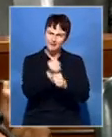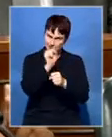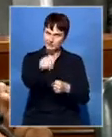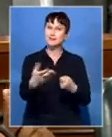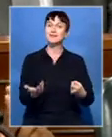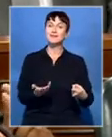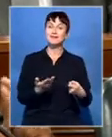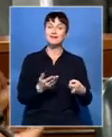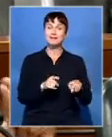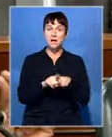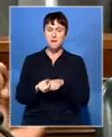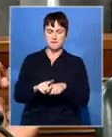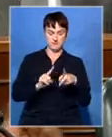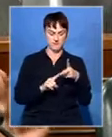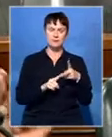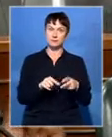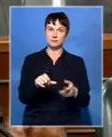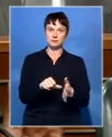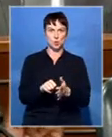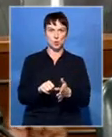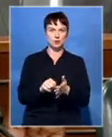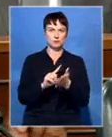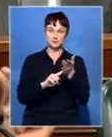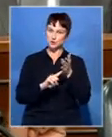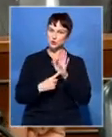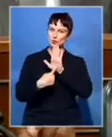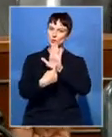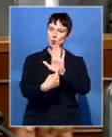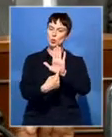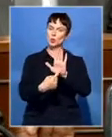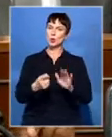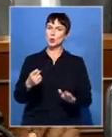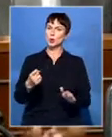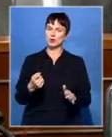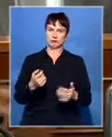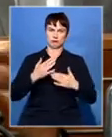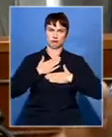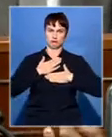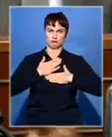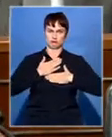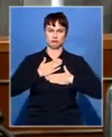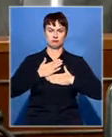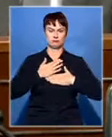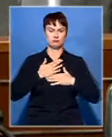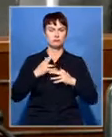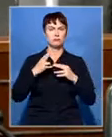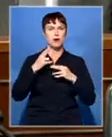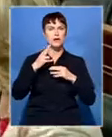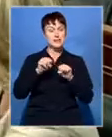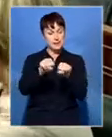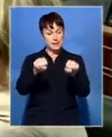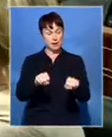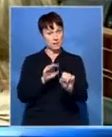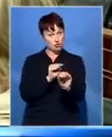the National Senior Certificate has become an important indicator of the performance of the national education